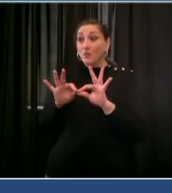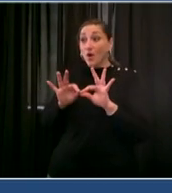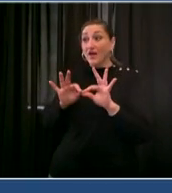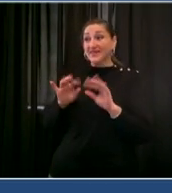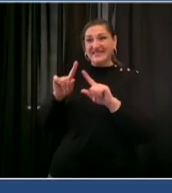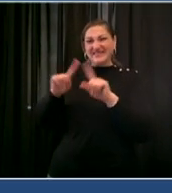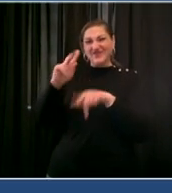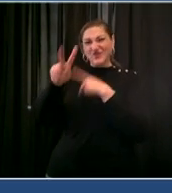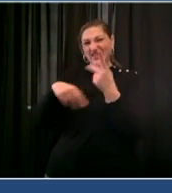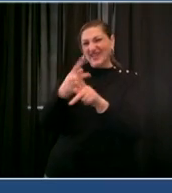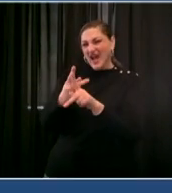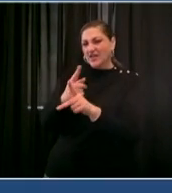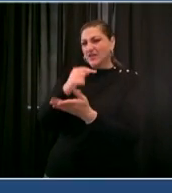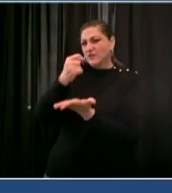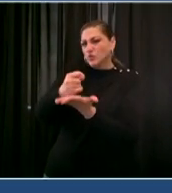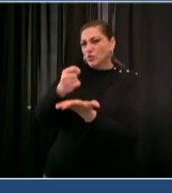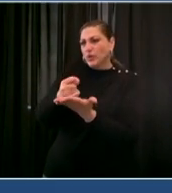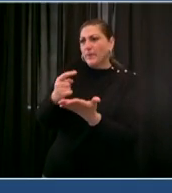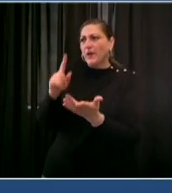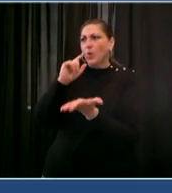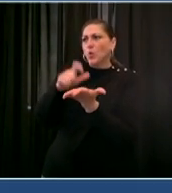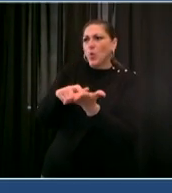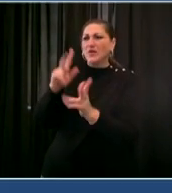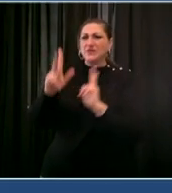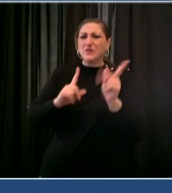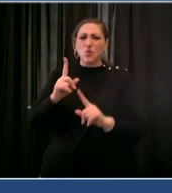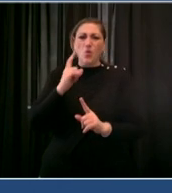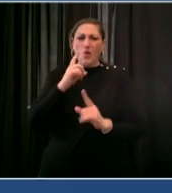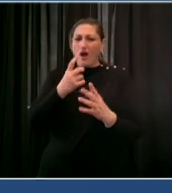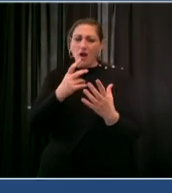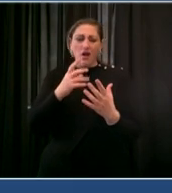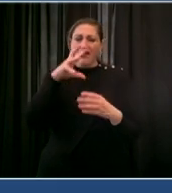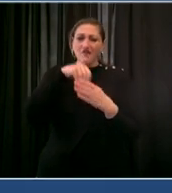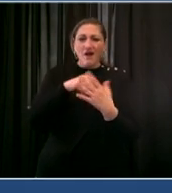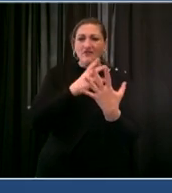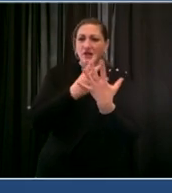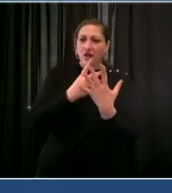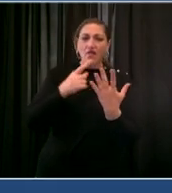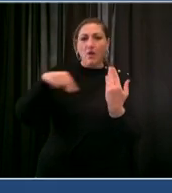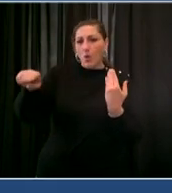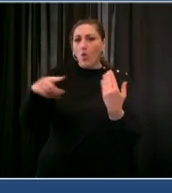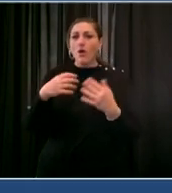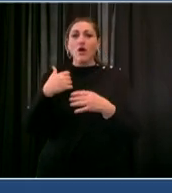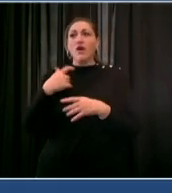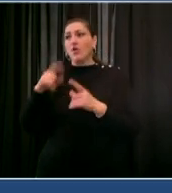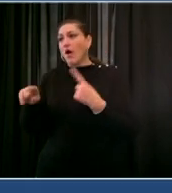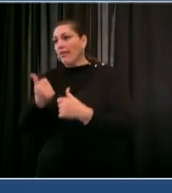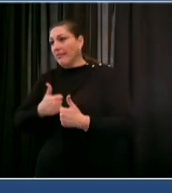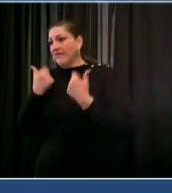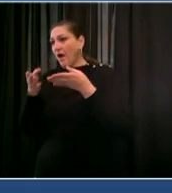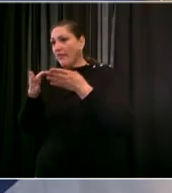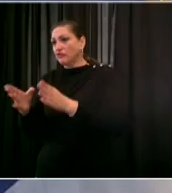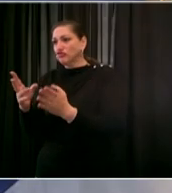caught in the systems revolving door who need that additional care and monitoring to avoid relapse